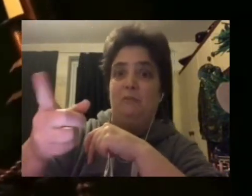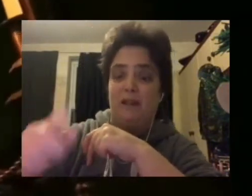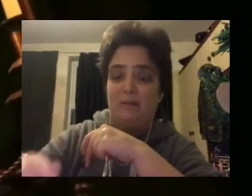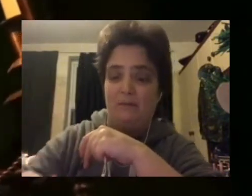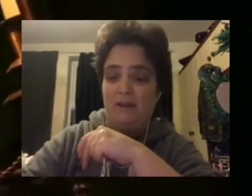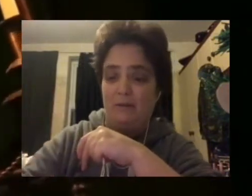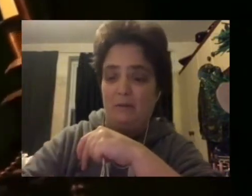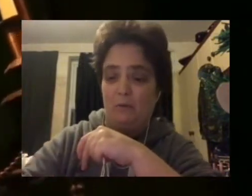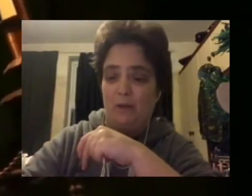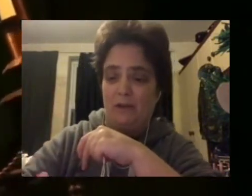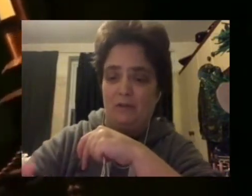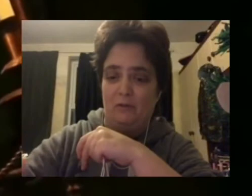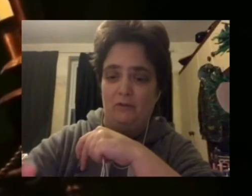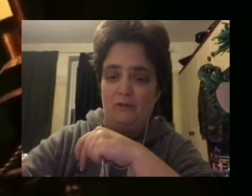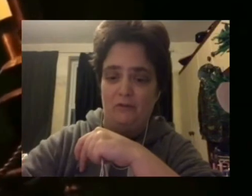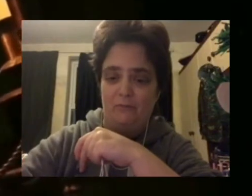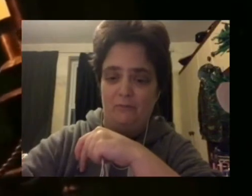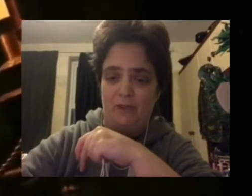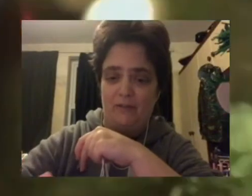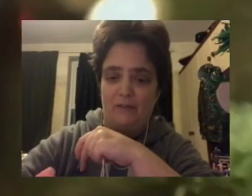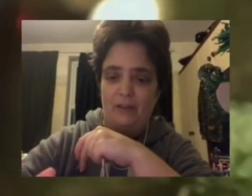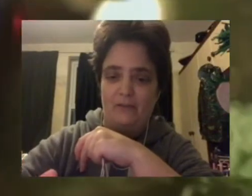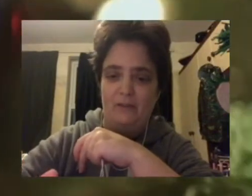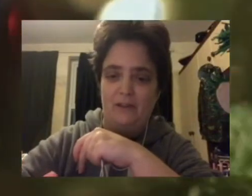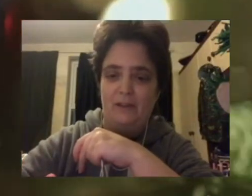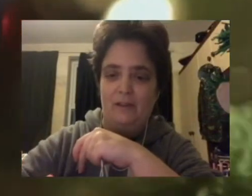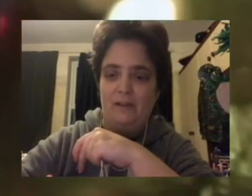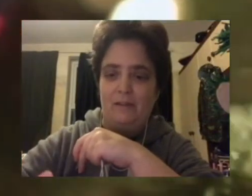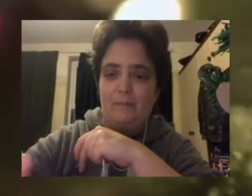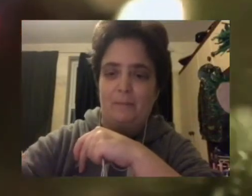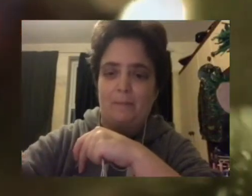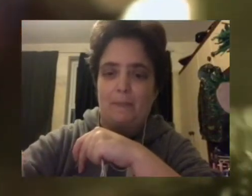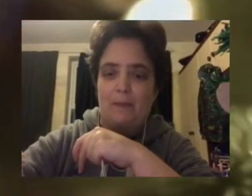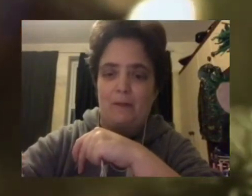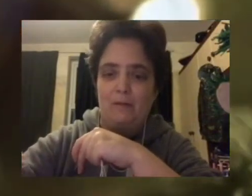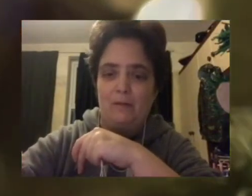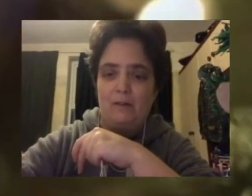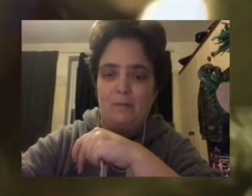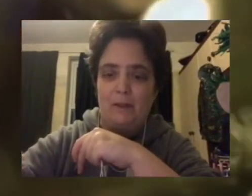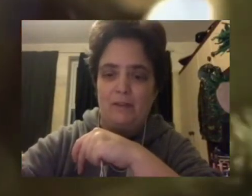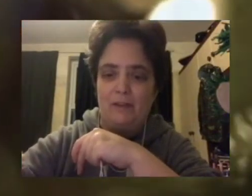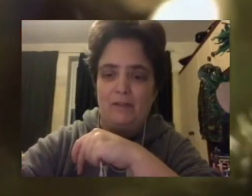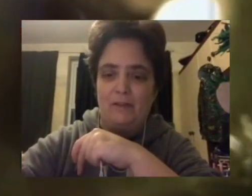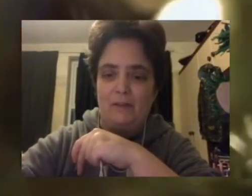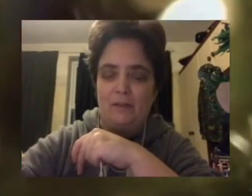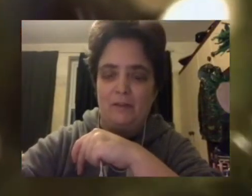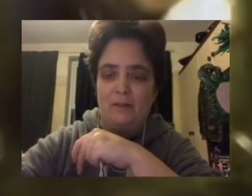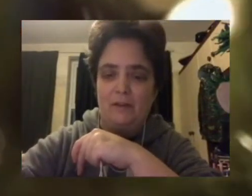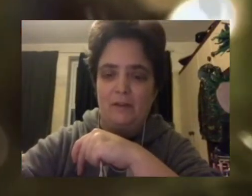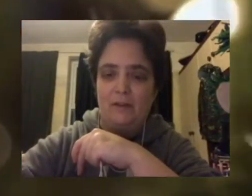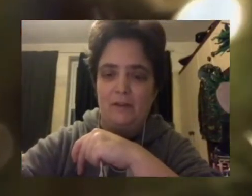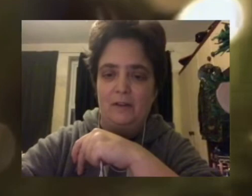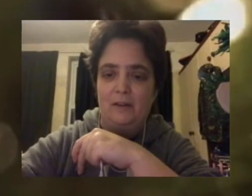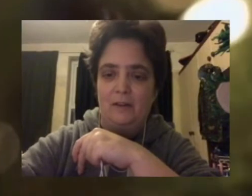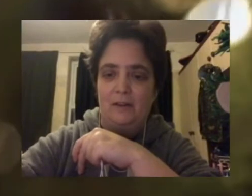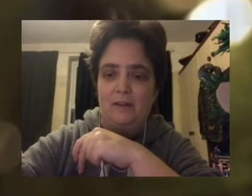Don't you be coming round here with your weird distortions? Lave yourself. Well, I'm going to go back and see if I can